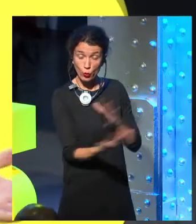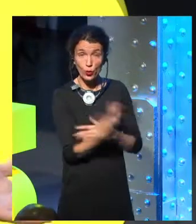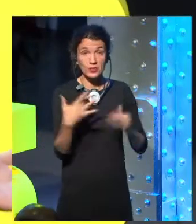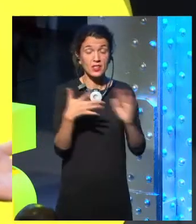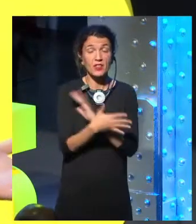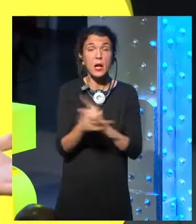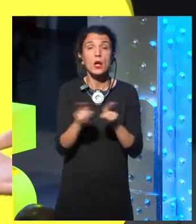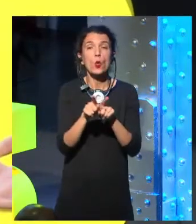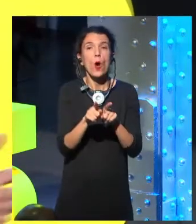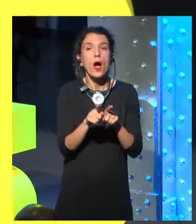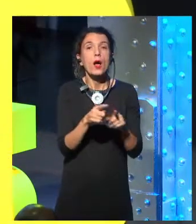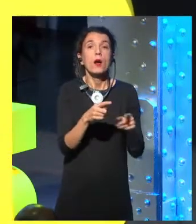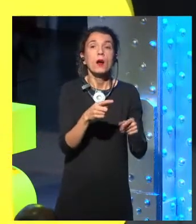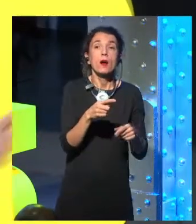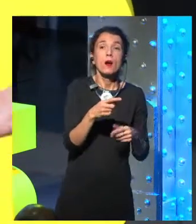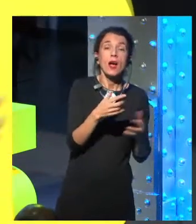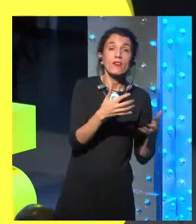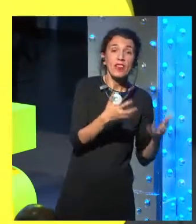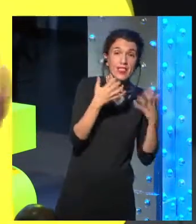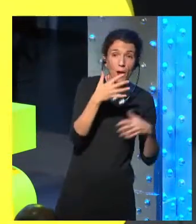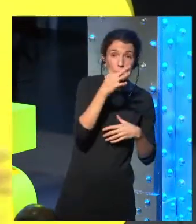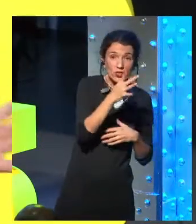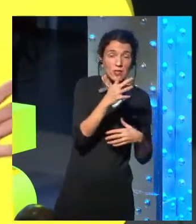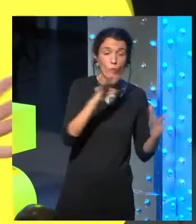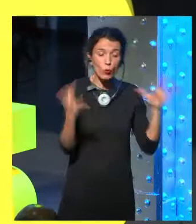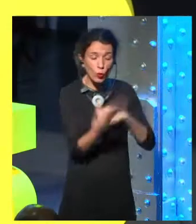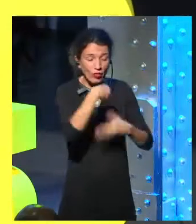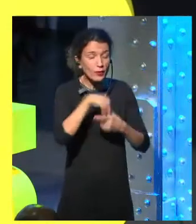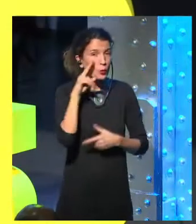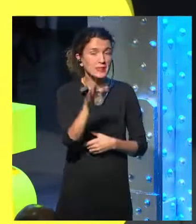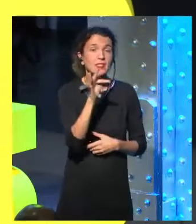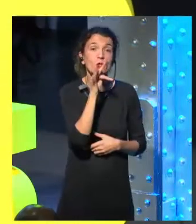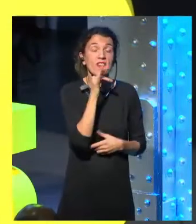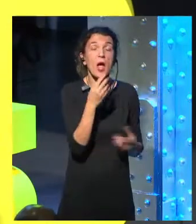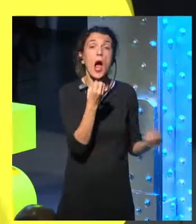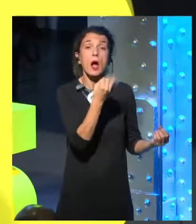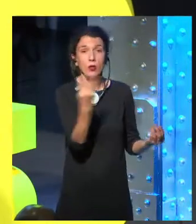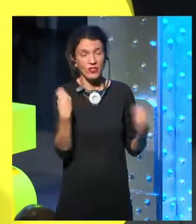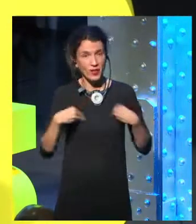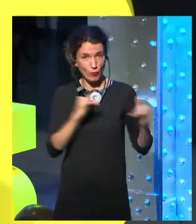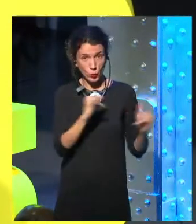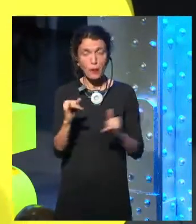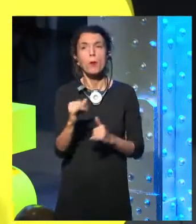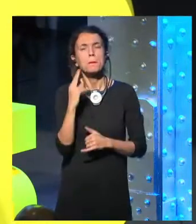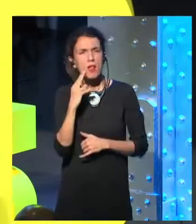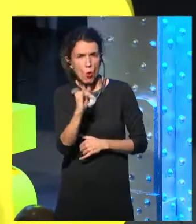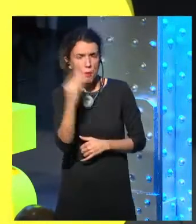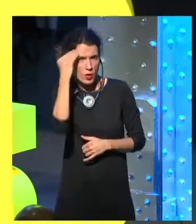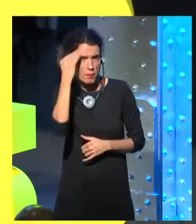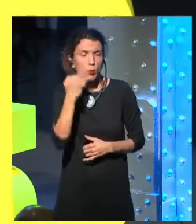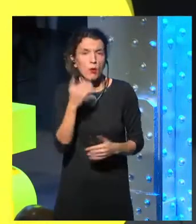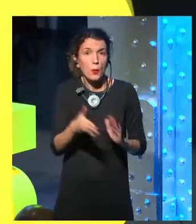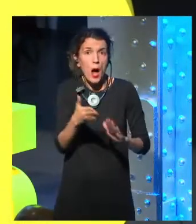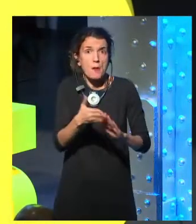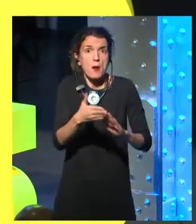we are not seeing what are the advantages of that evolution. We are enjoying them, and we